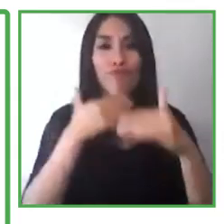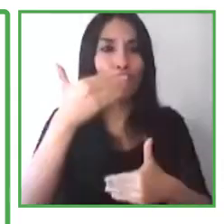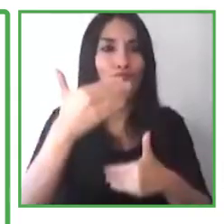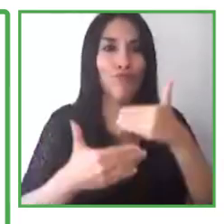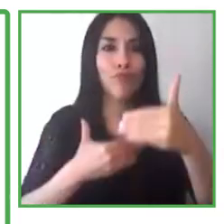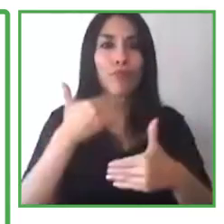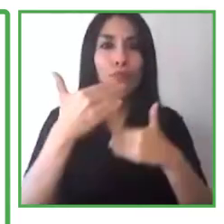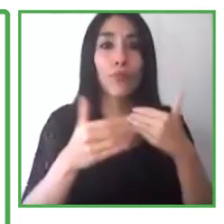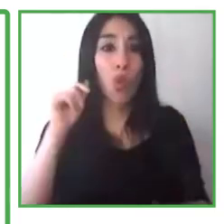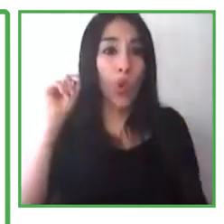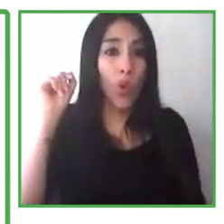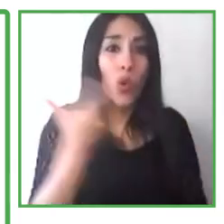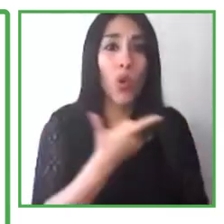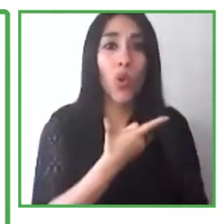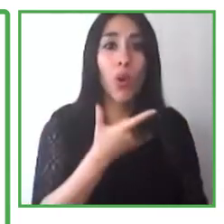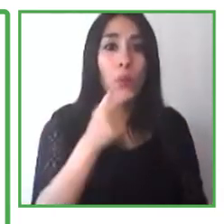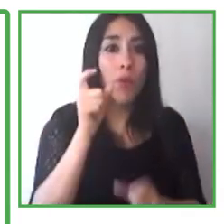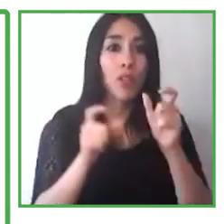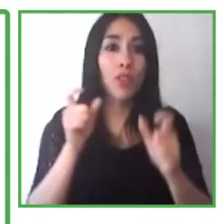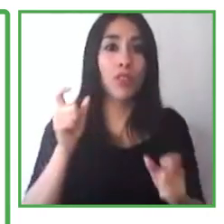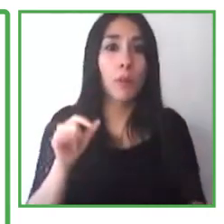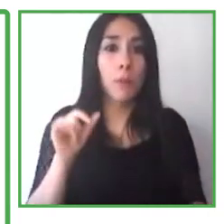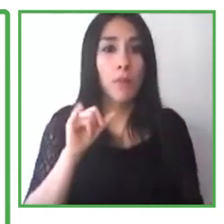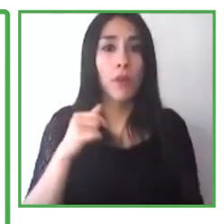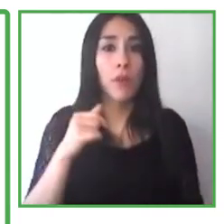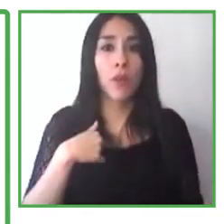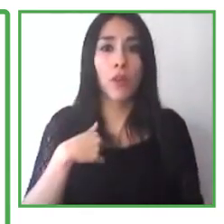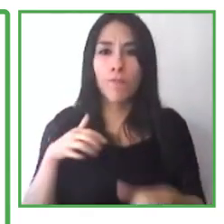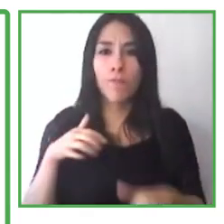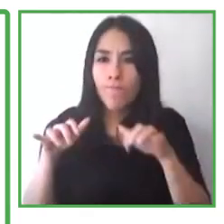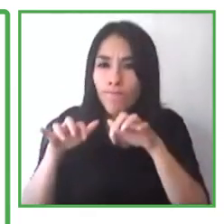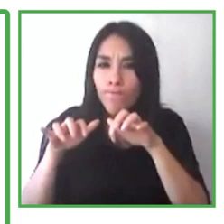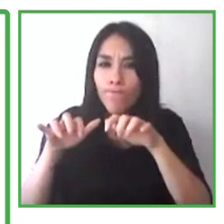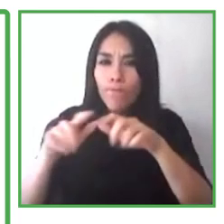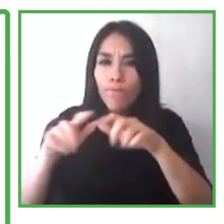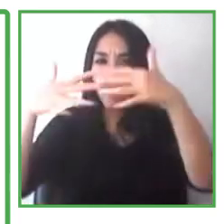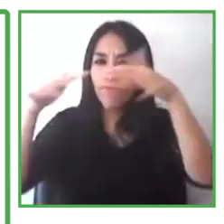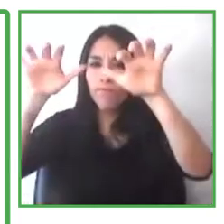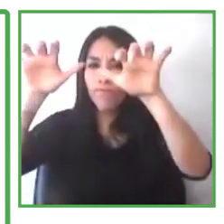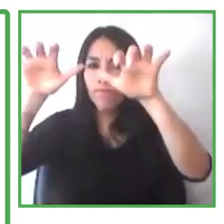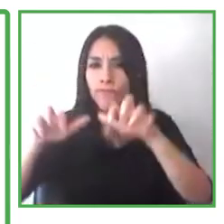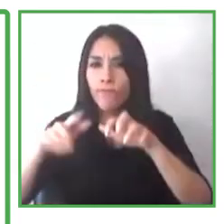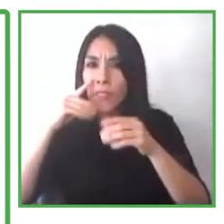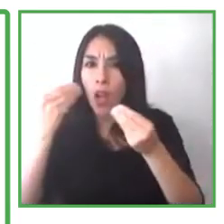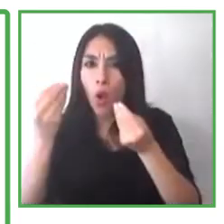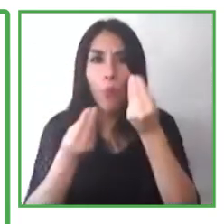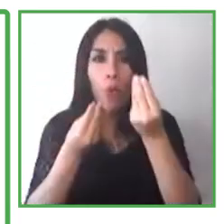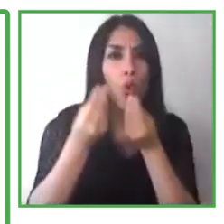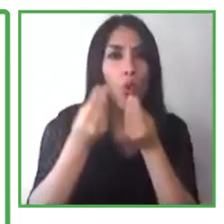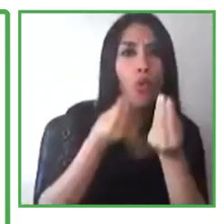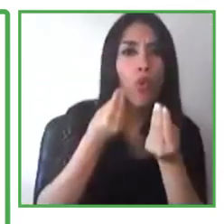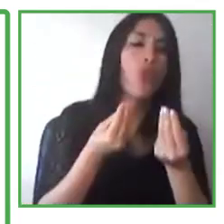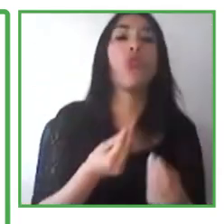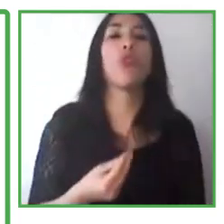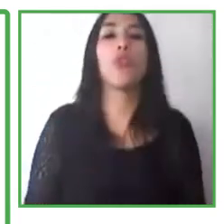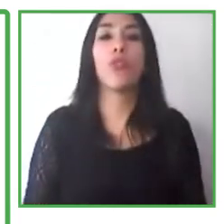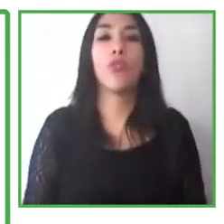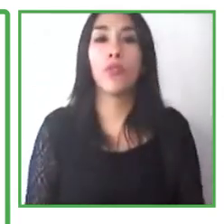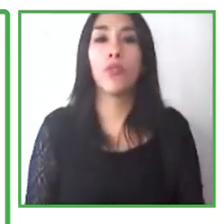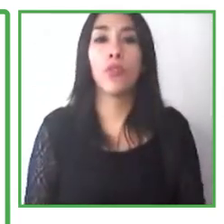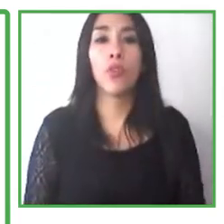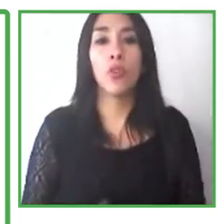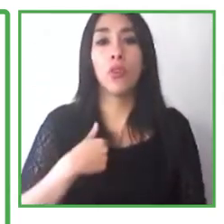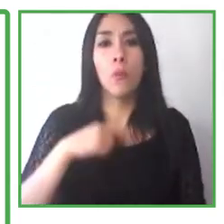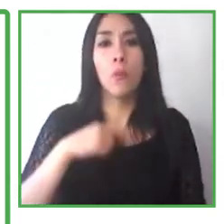platforms are complying with the accessibility compliance rules.